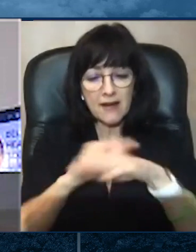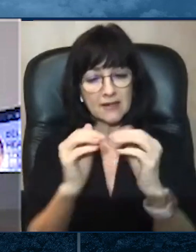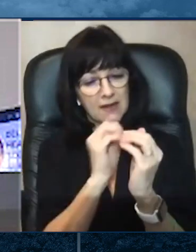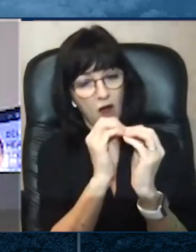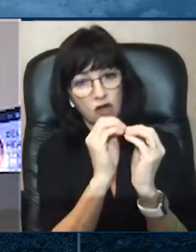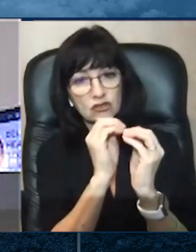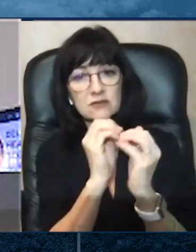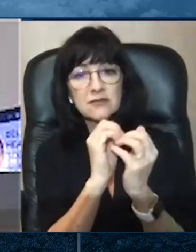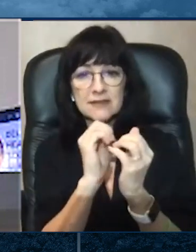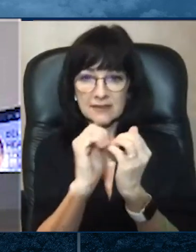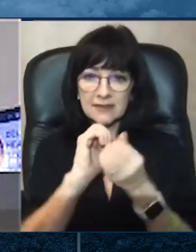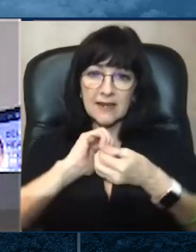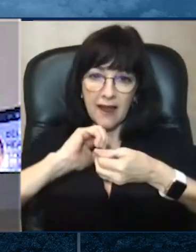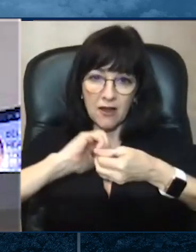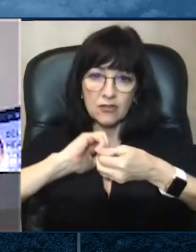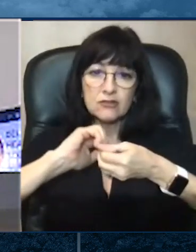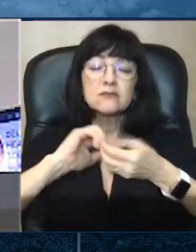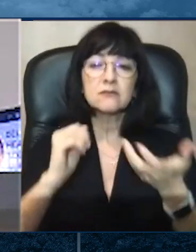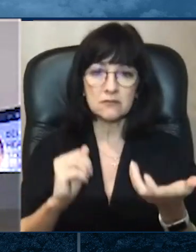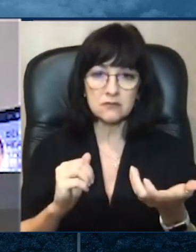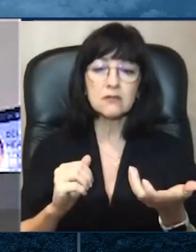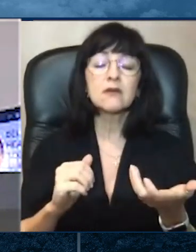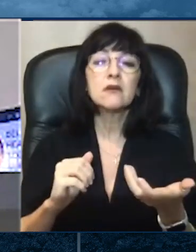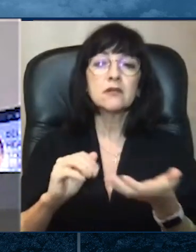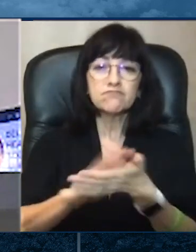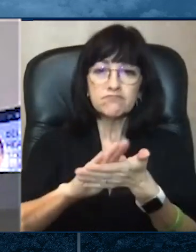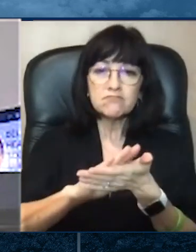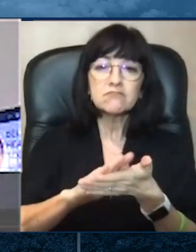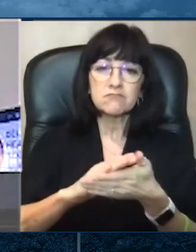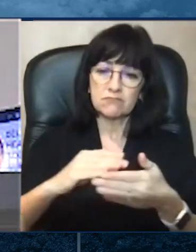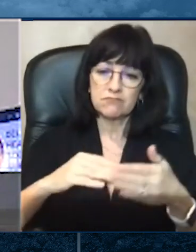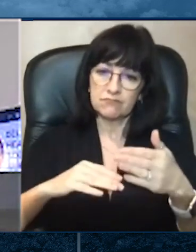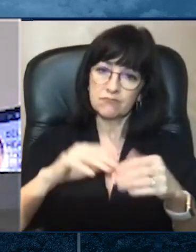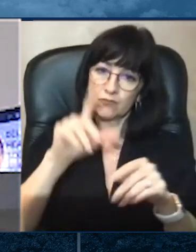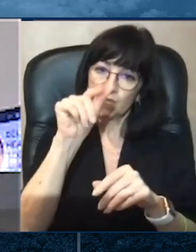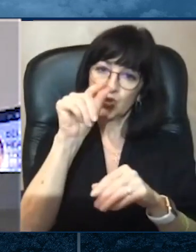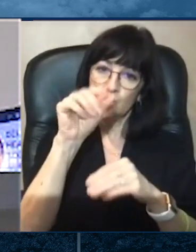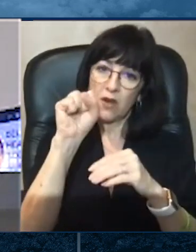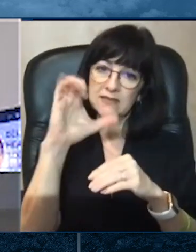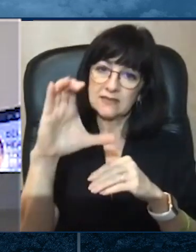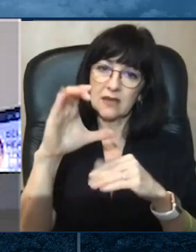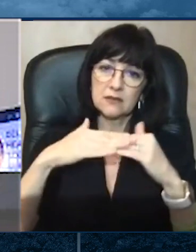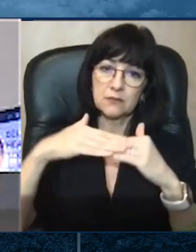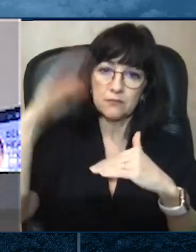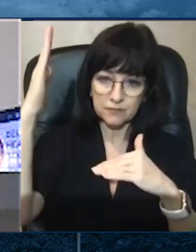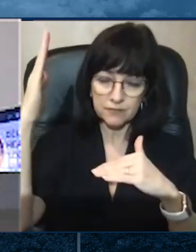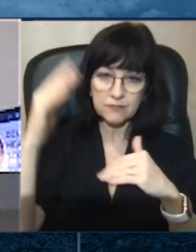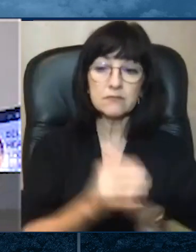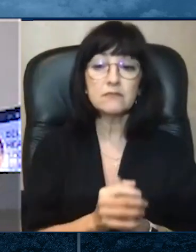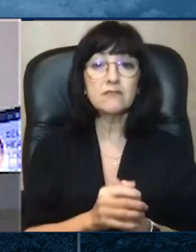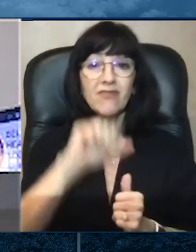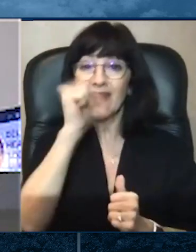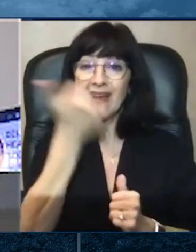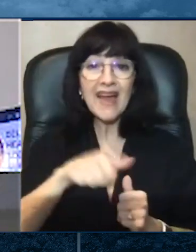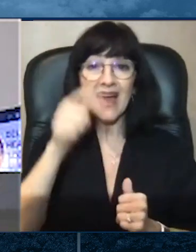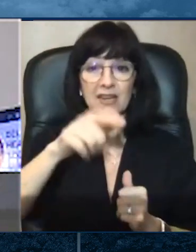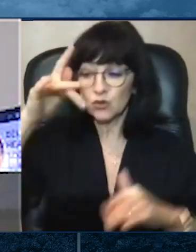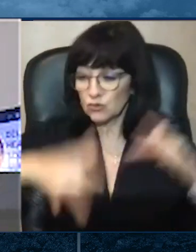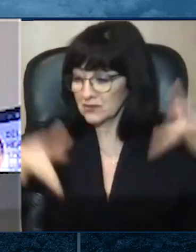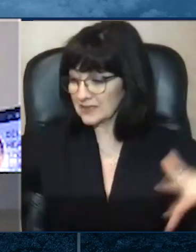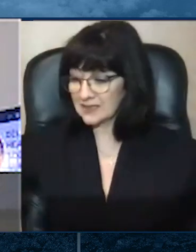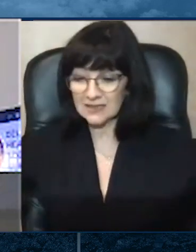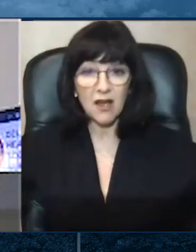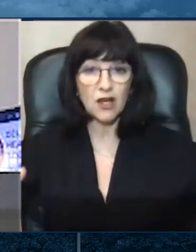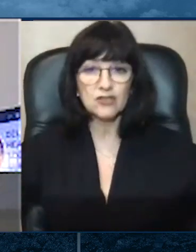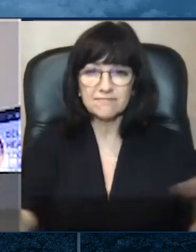nails. Clean, commonly used surfaces frequently. Cough or sneeze into your elbow. And if you use a tissue, throw it